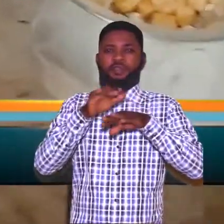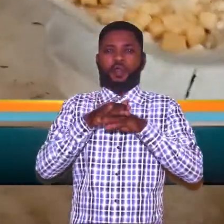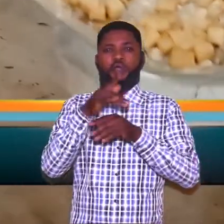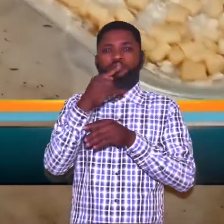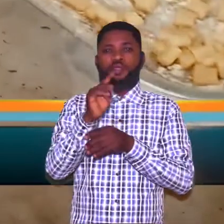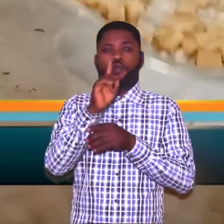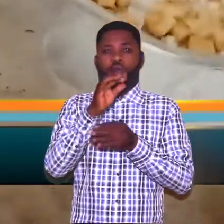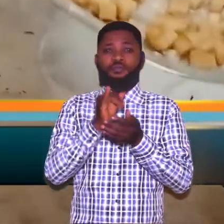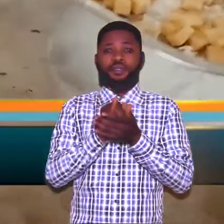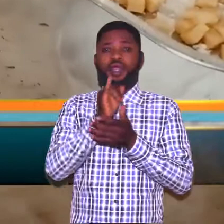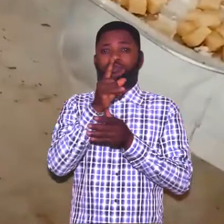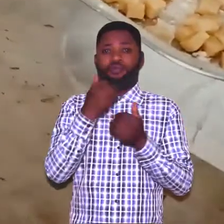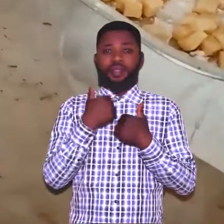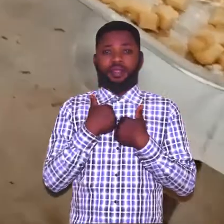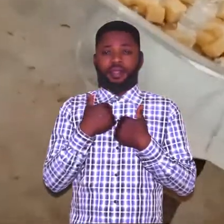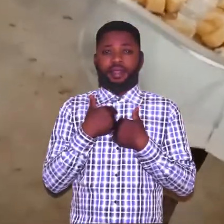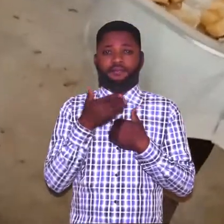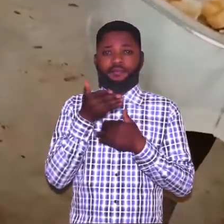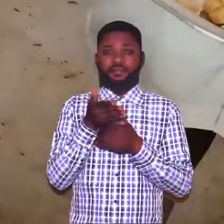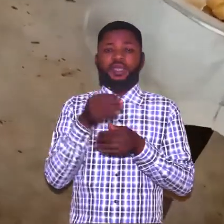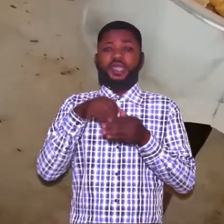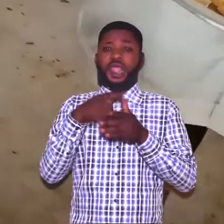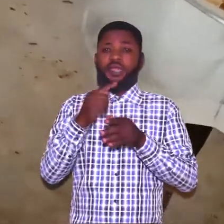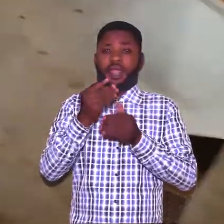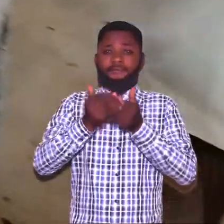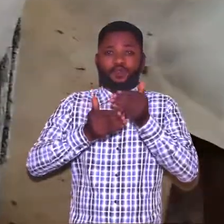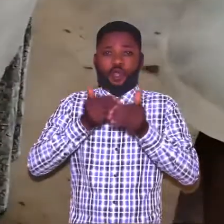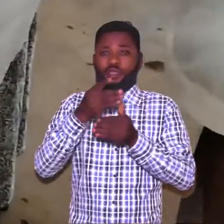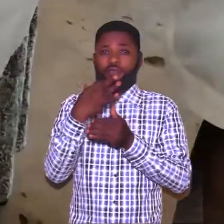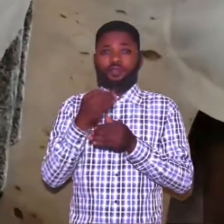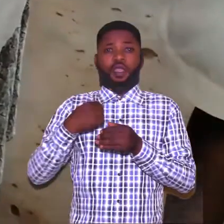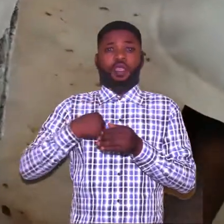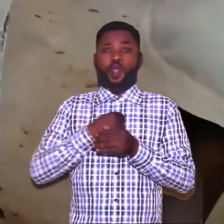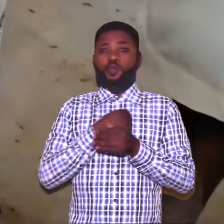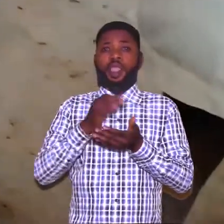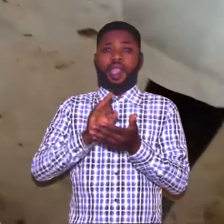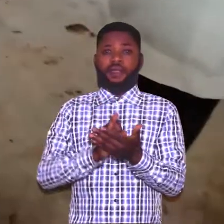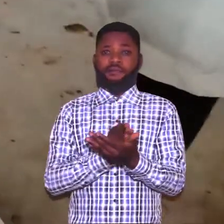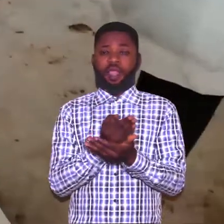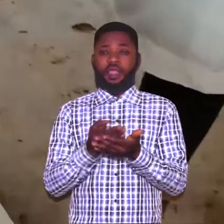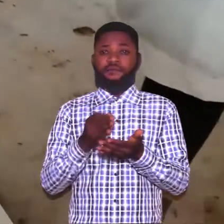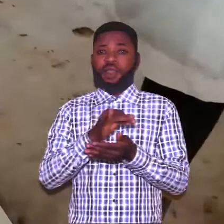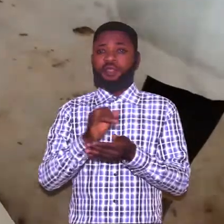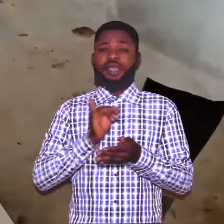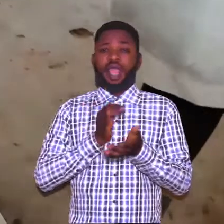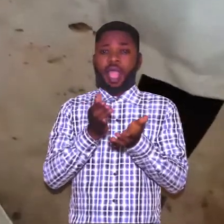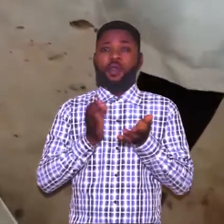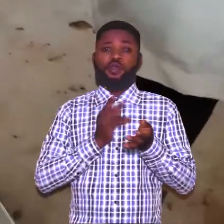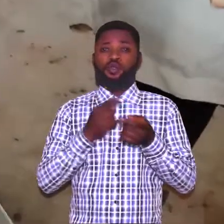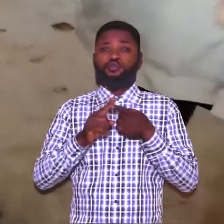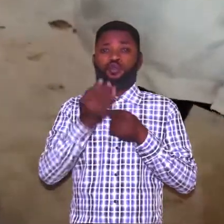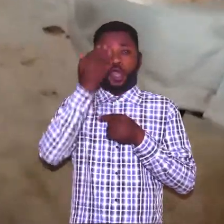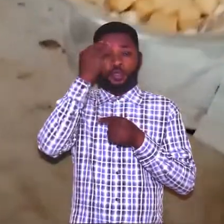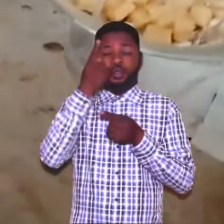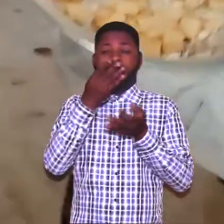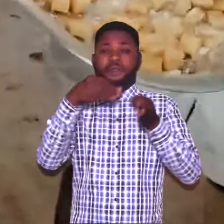on the one that is available in the process of we frying i want us to know